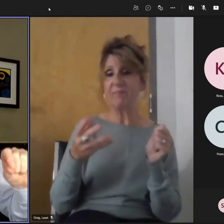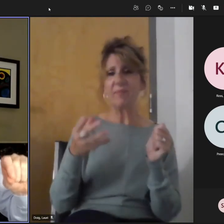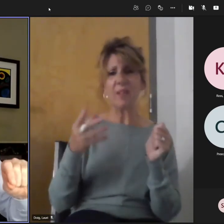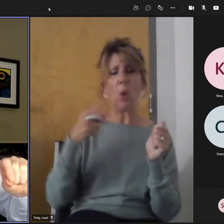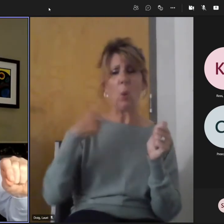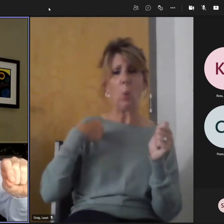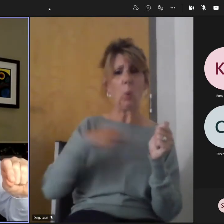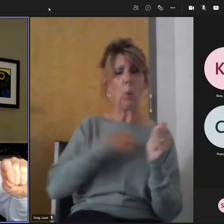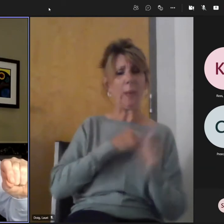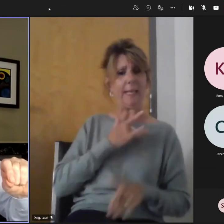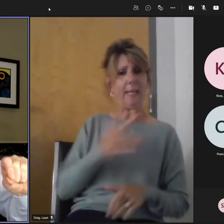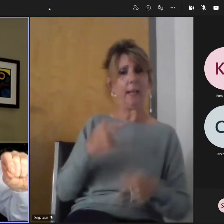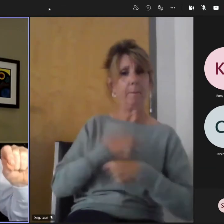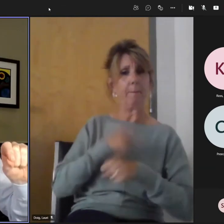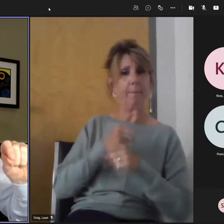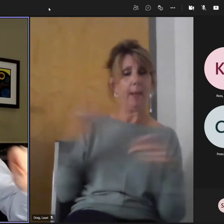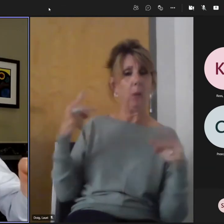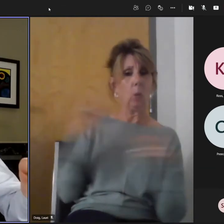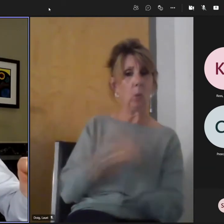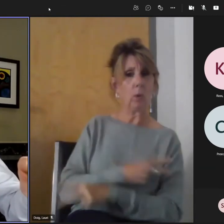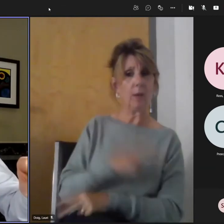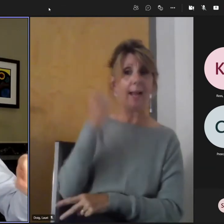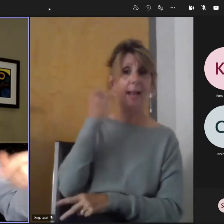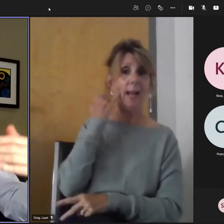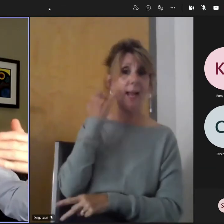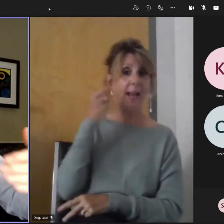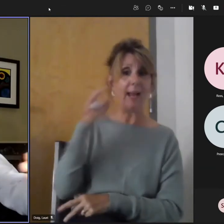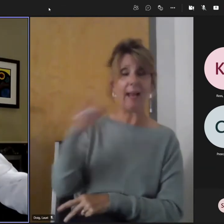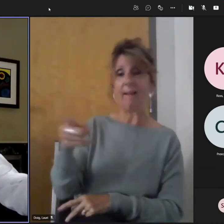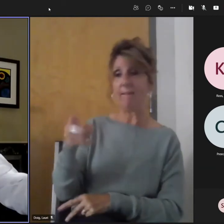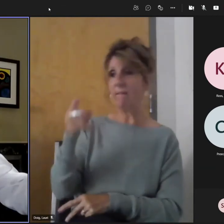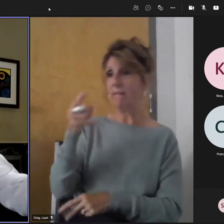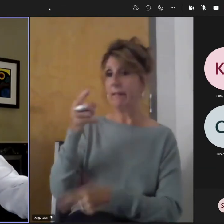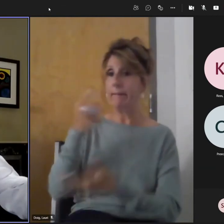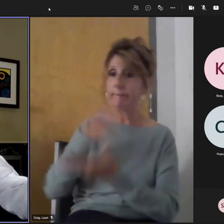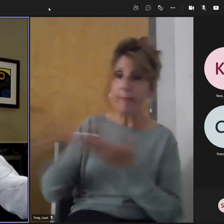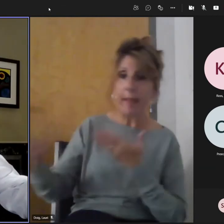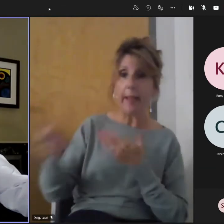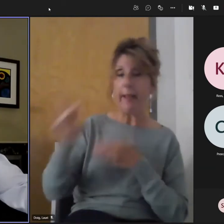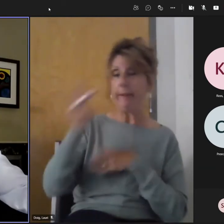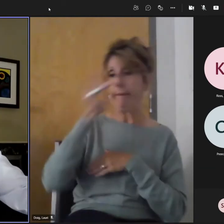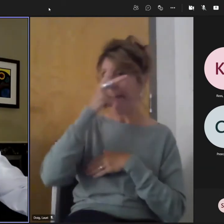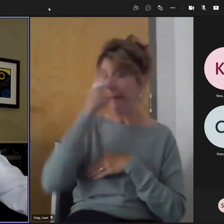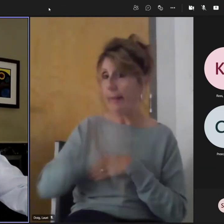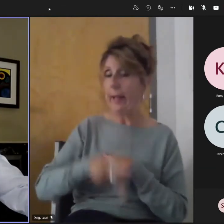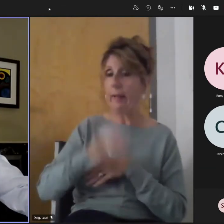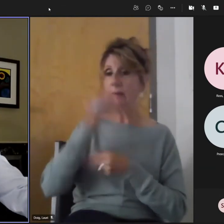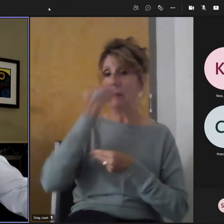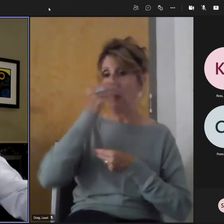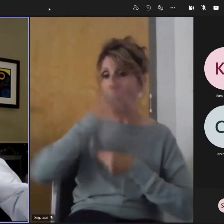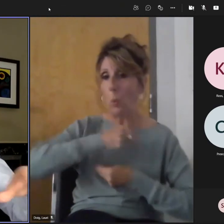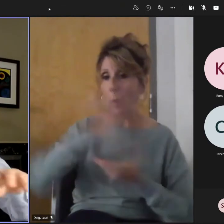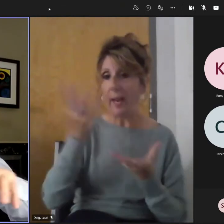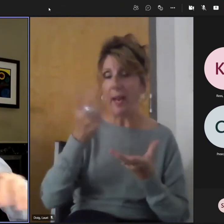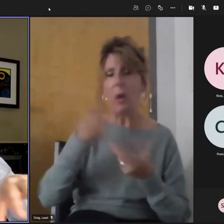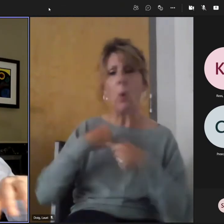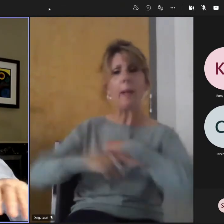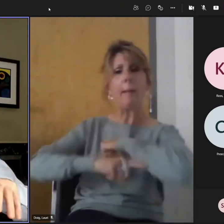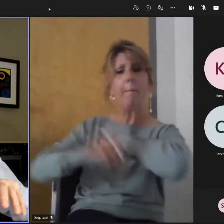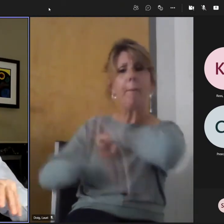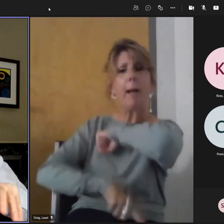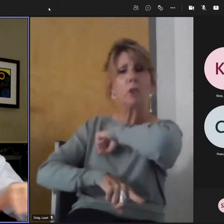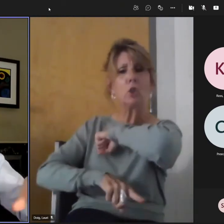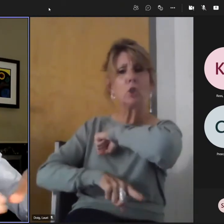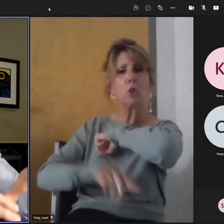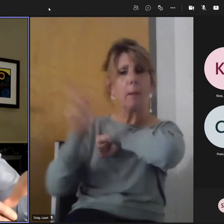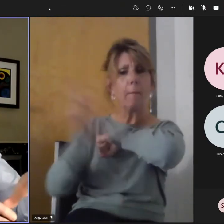time they don't progress academically, we punish them again through some kind of mechanism and they get further and further behind. We have to break